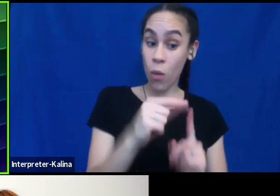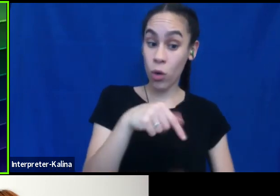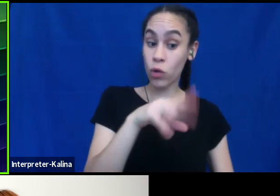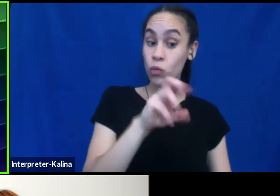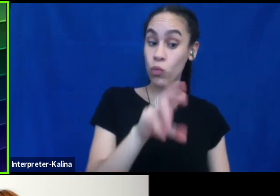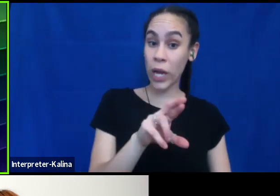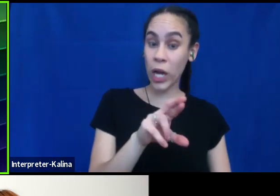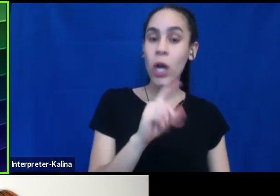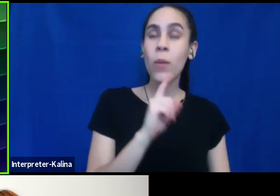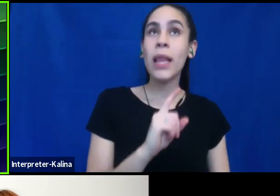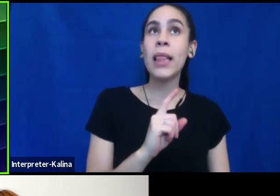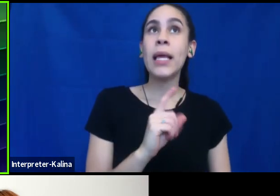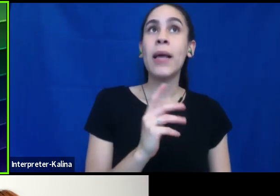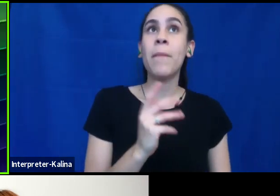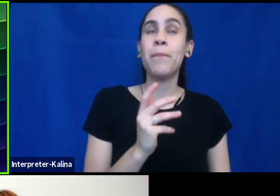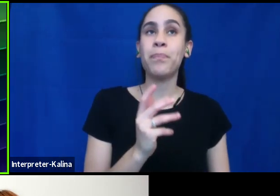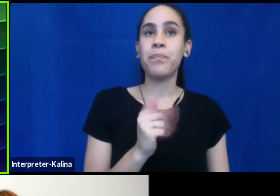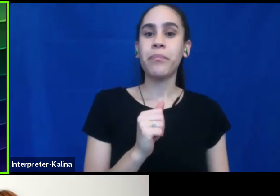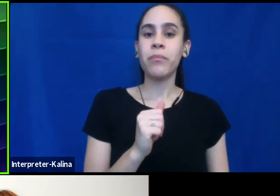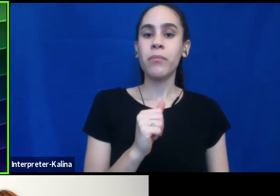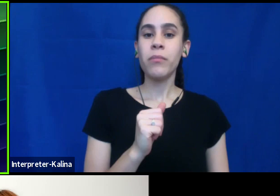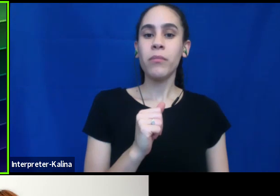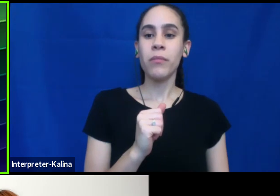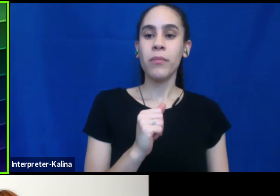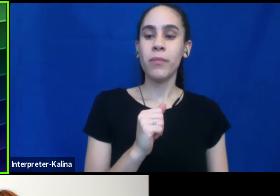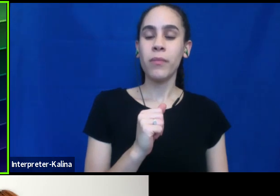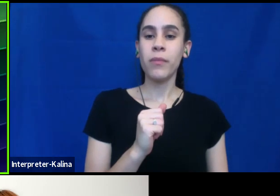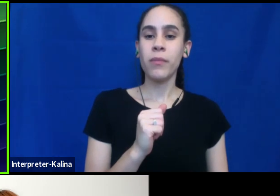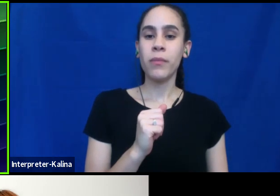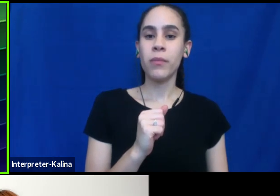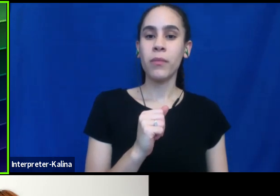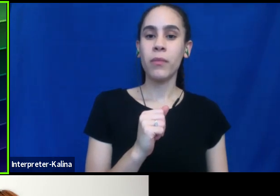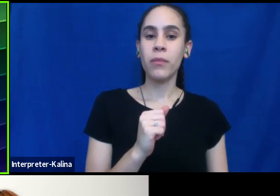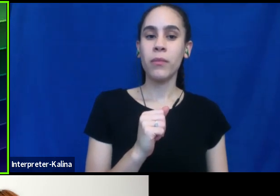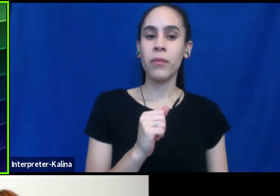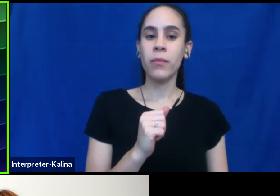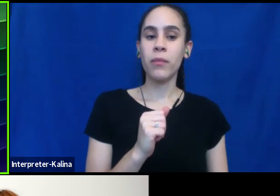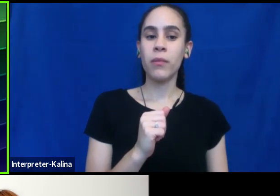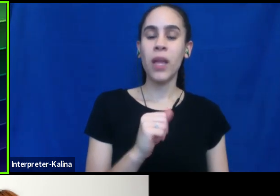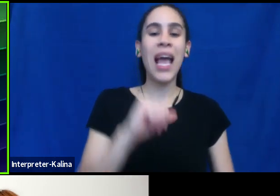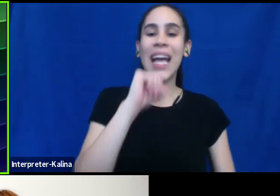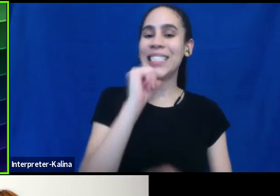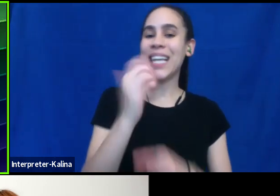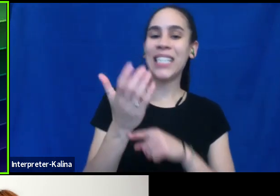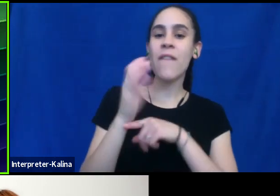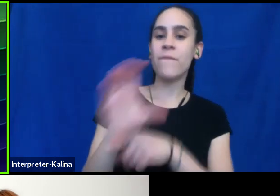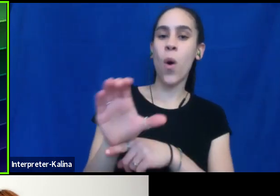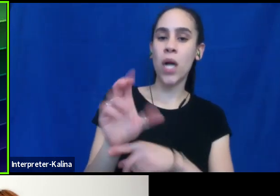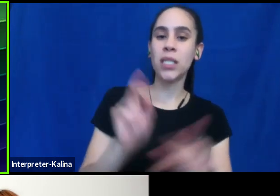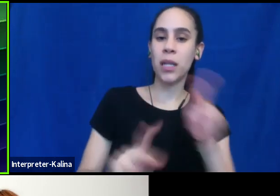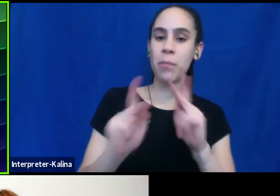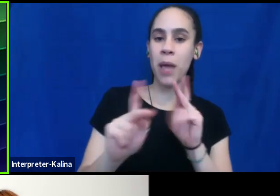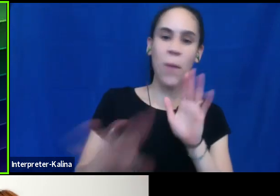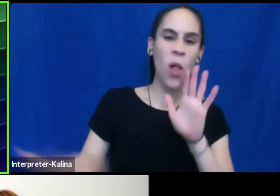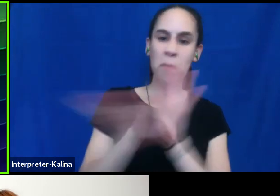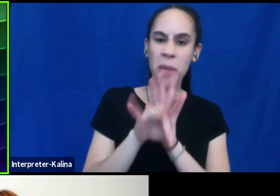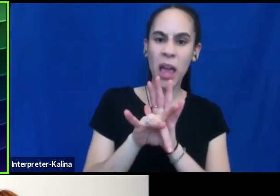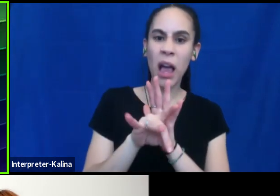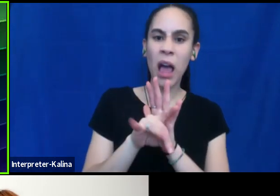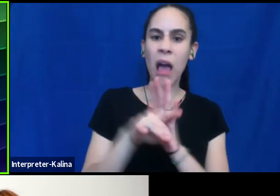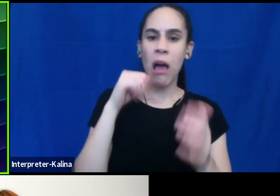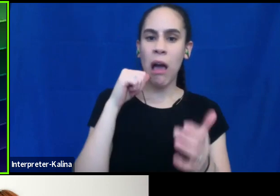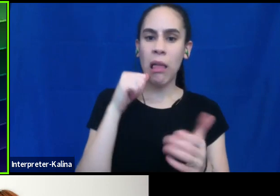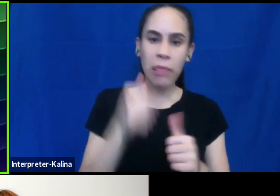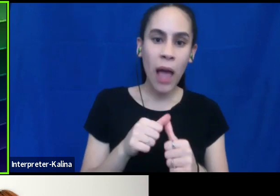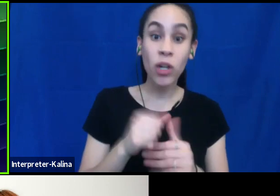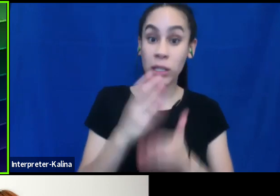um, it doesn't force people to have to pick a letter, if you will. You know, a lot of folks are, are several of